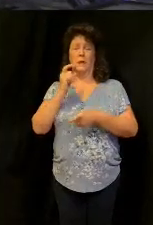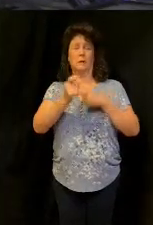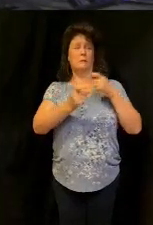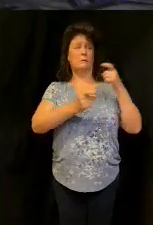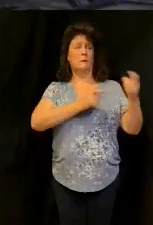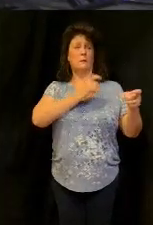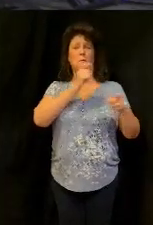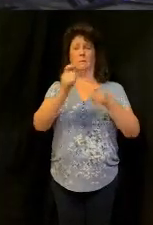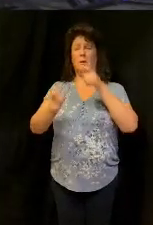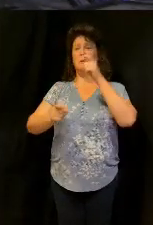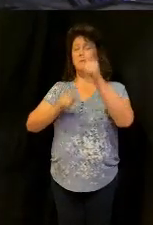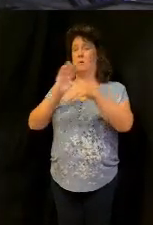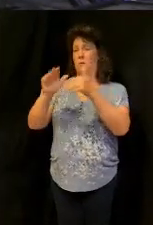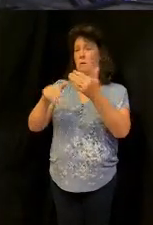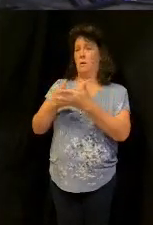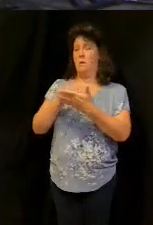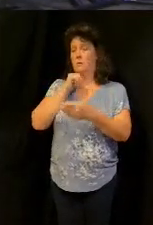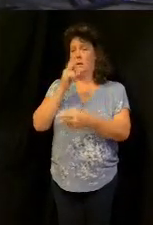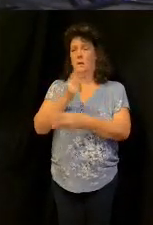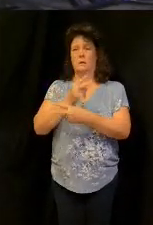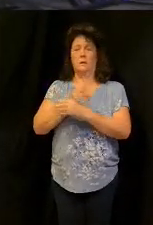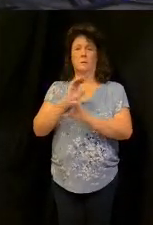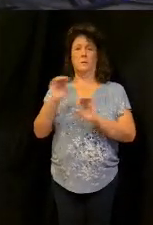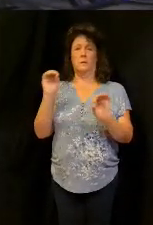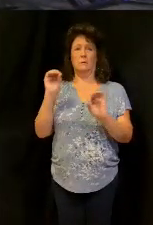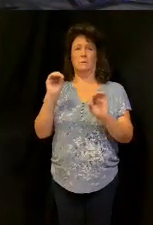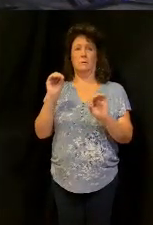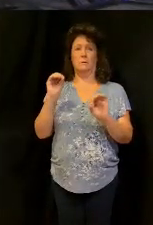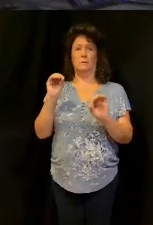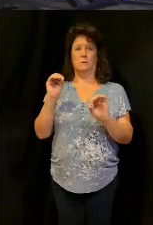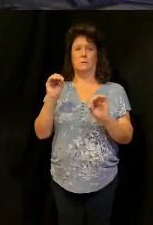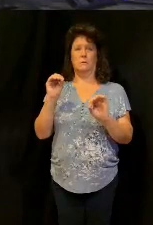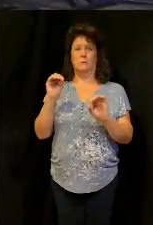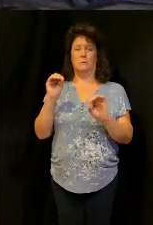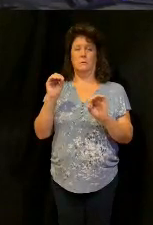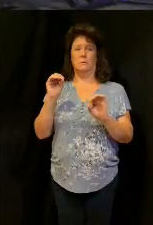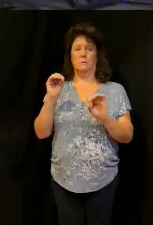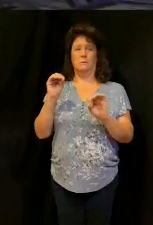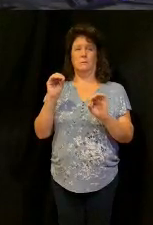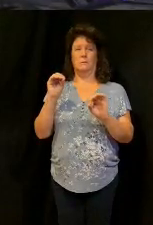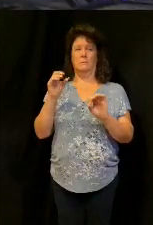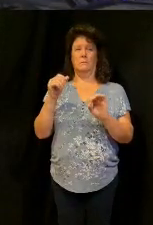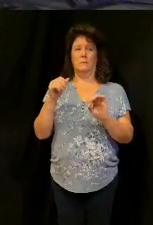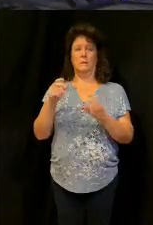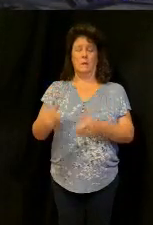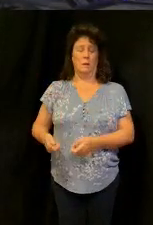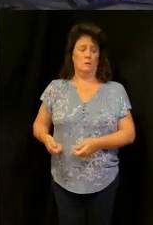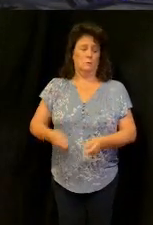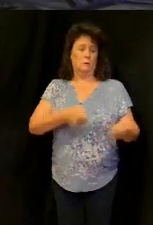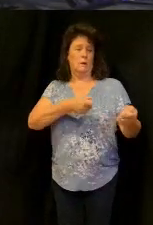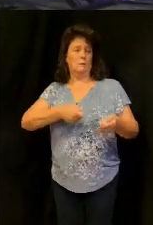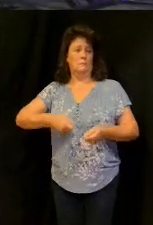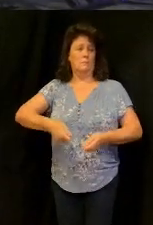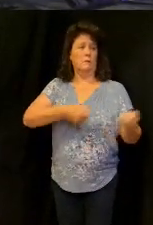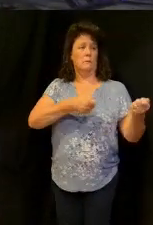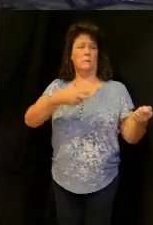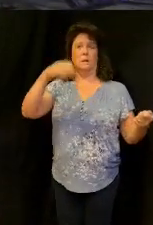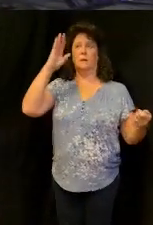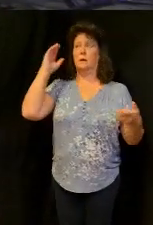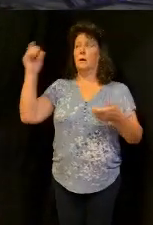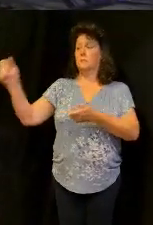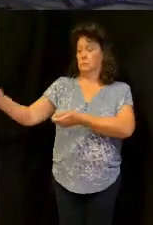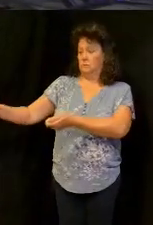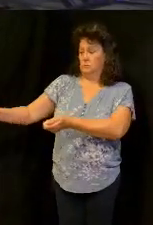it away Letourneau said I shovel it out and God shovels it back but God